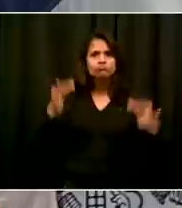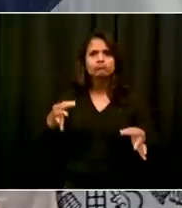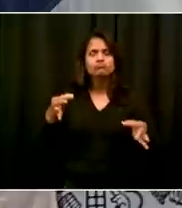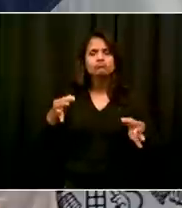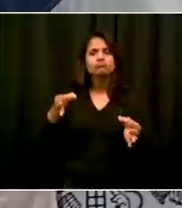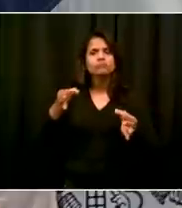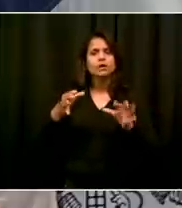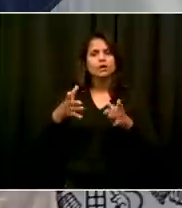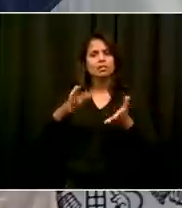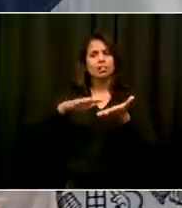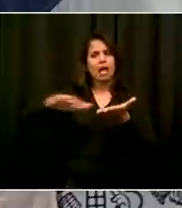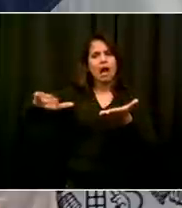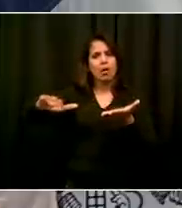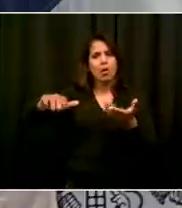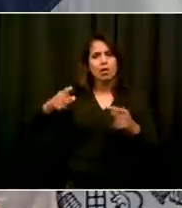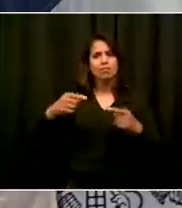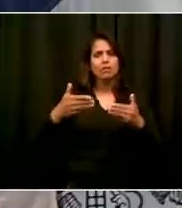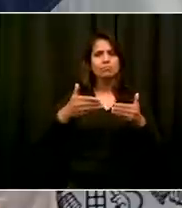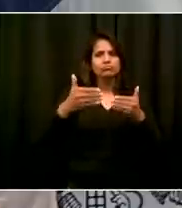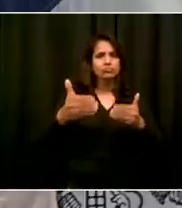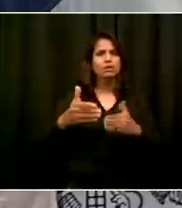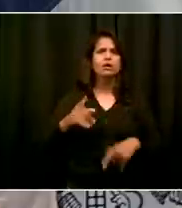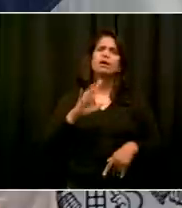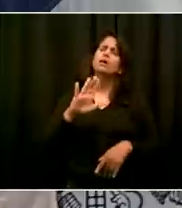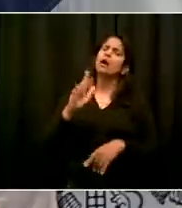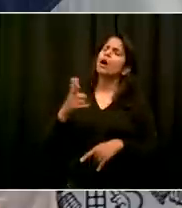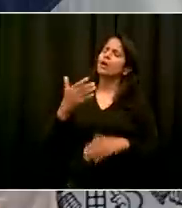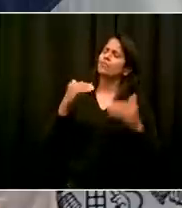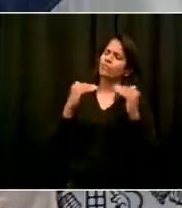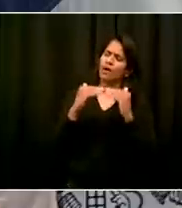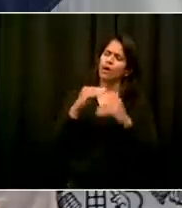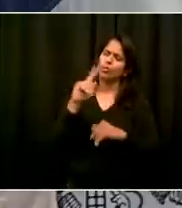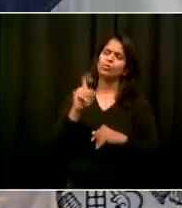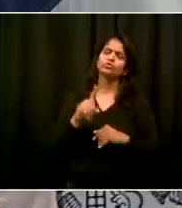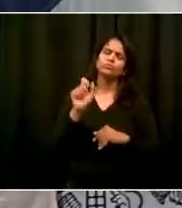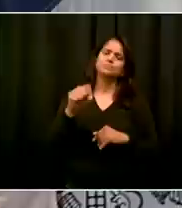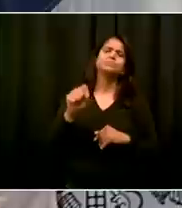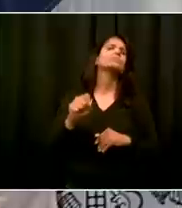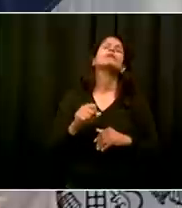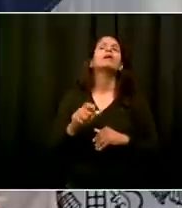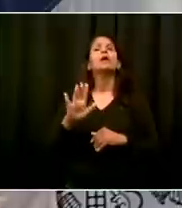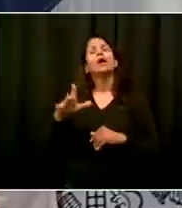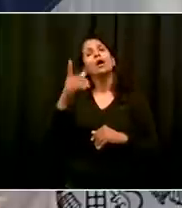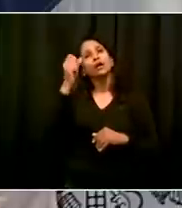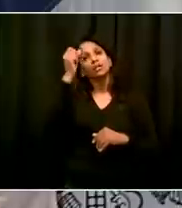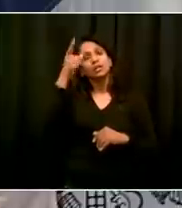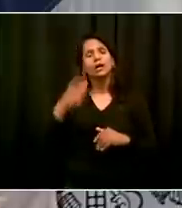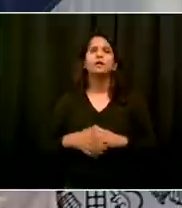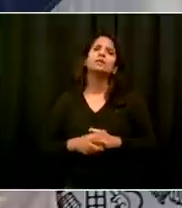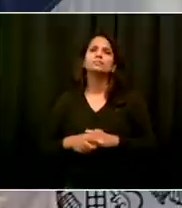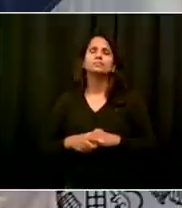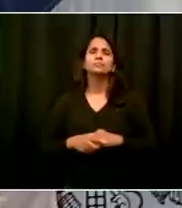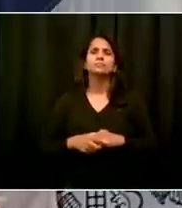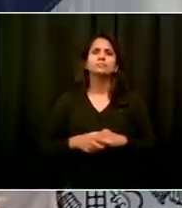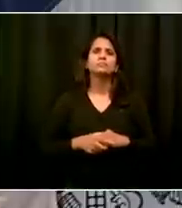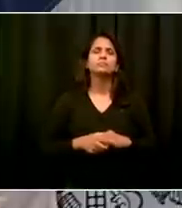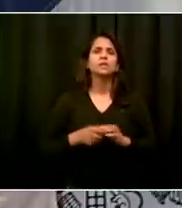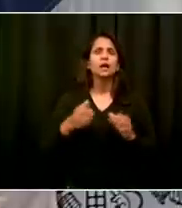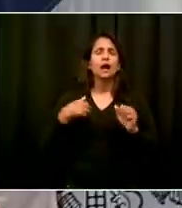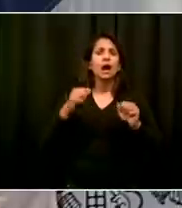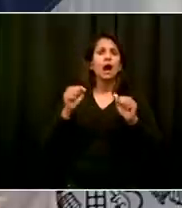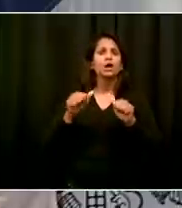it in perspective. Everything can be adjusted according to what the real possibilities are. Look,